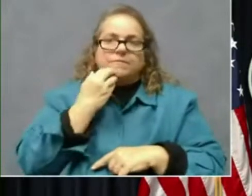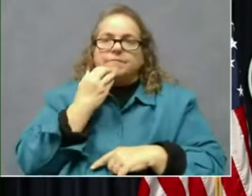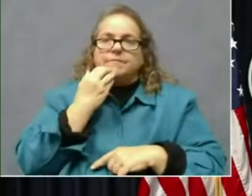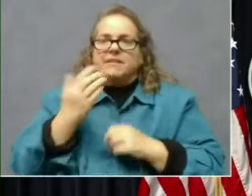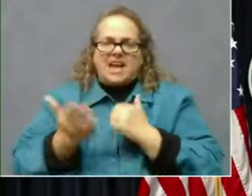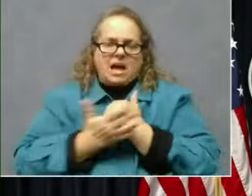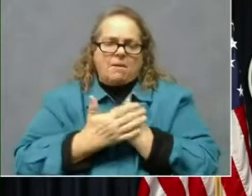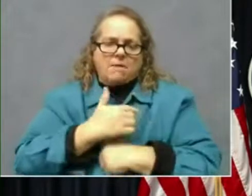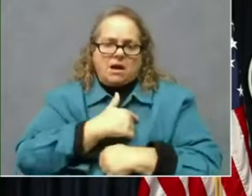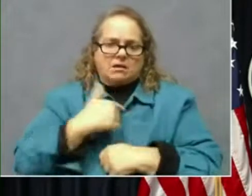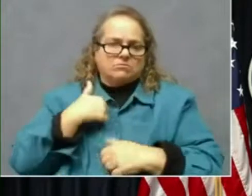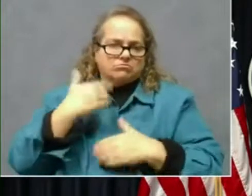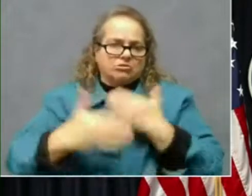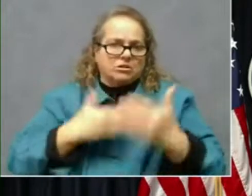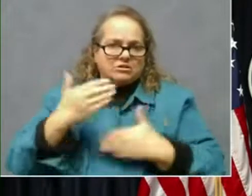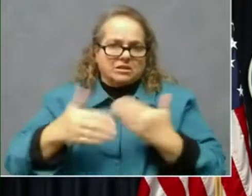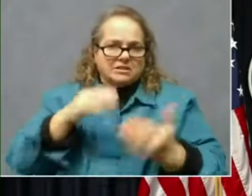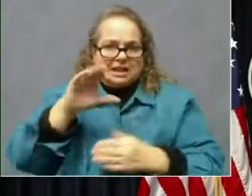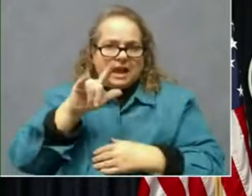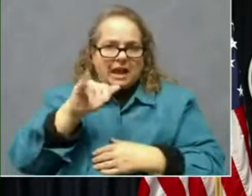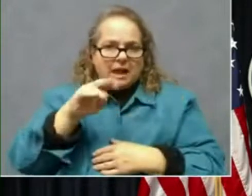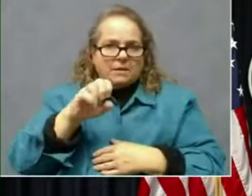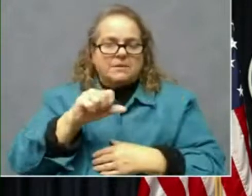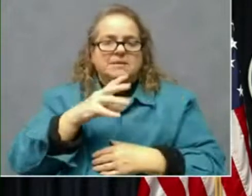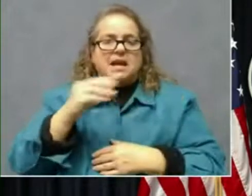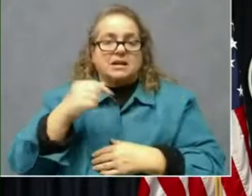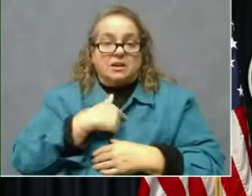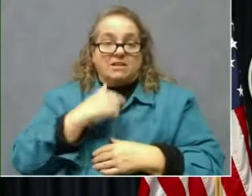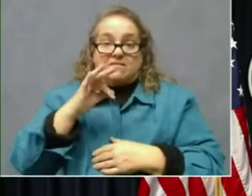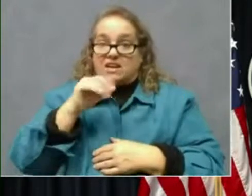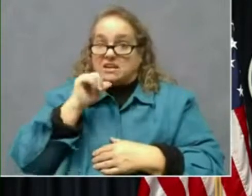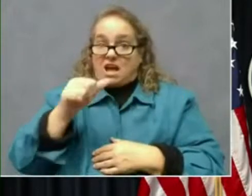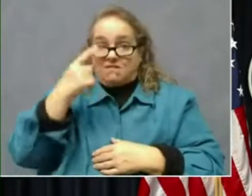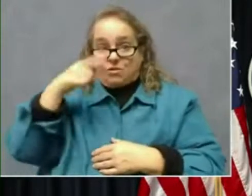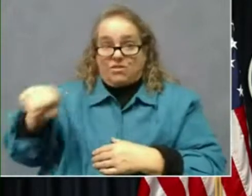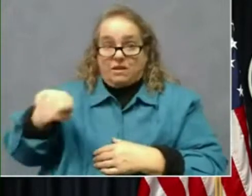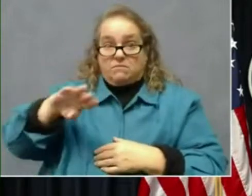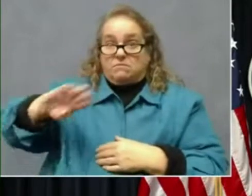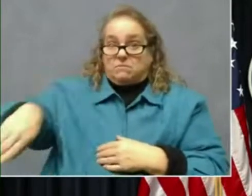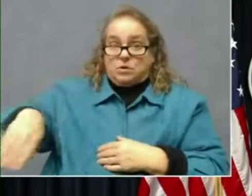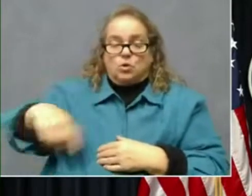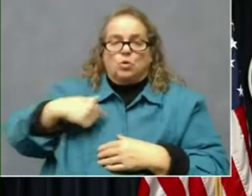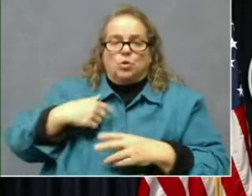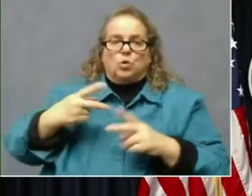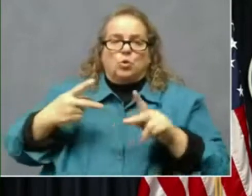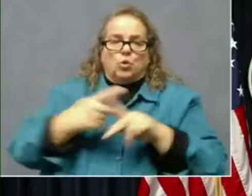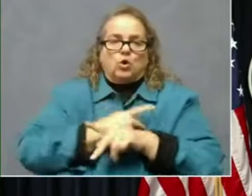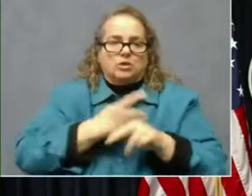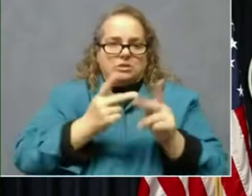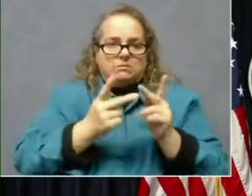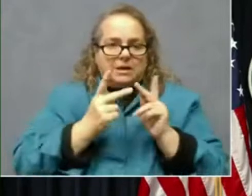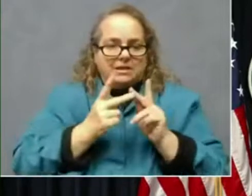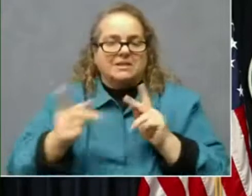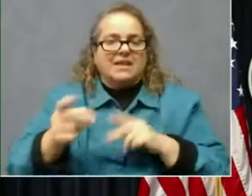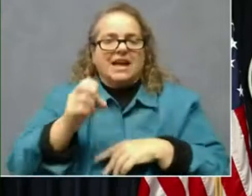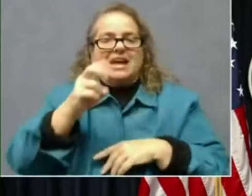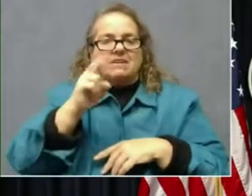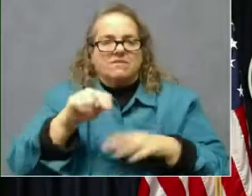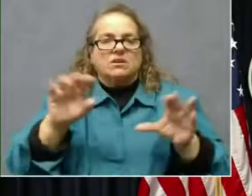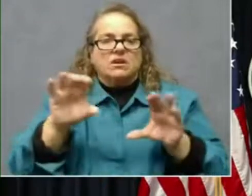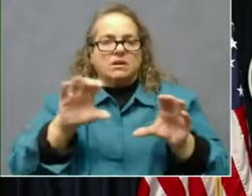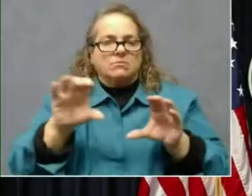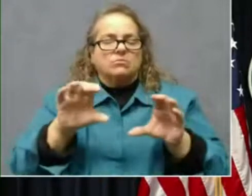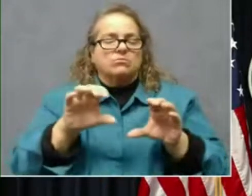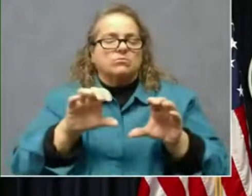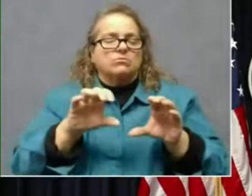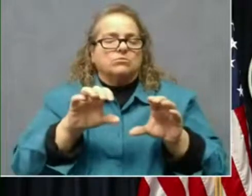claims and we'd be in a much worse place without them. They've even been able to do some of the